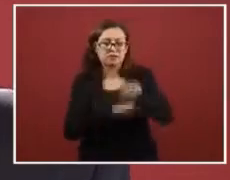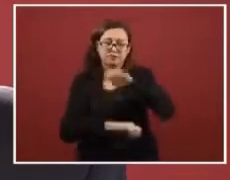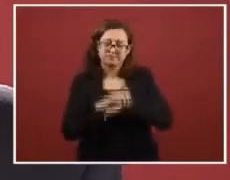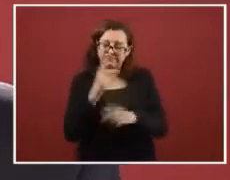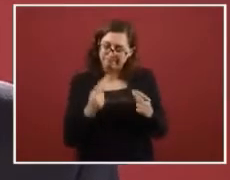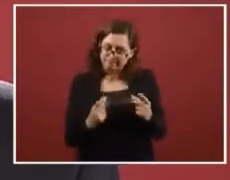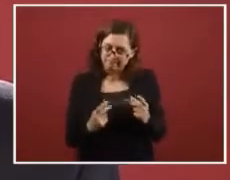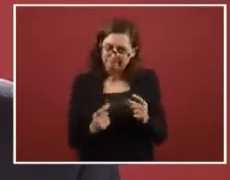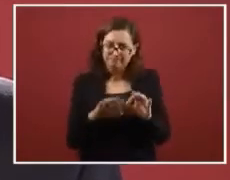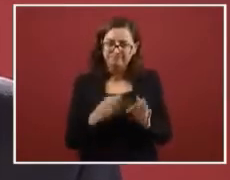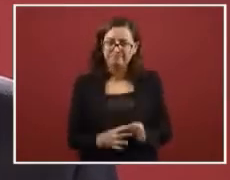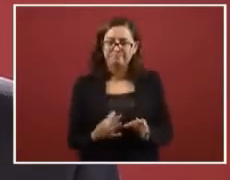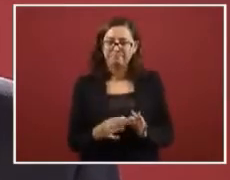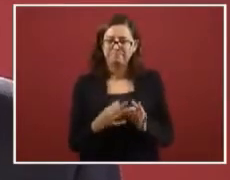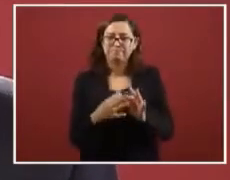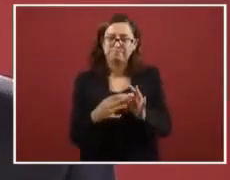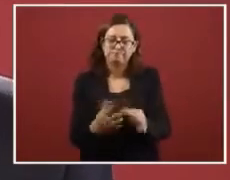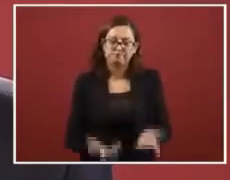en vez de